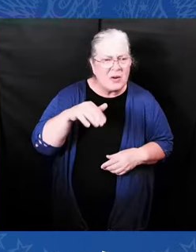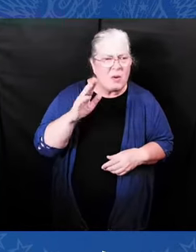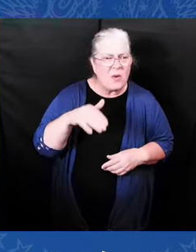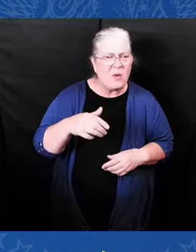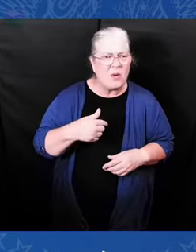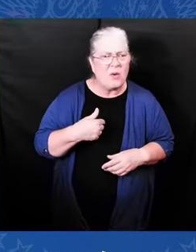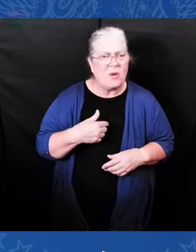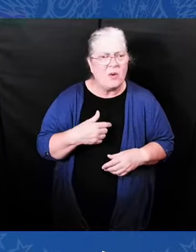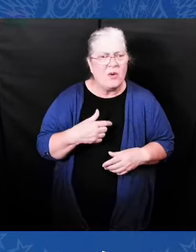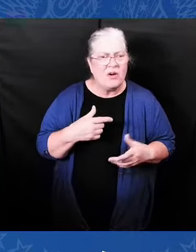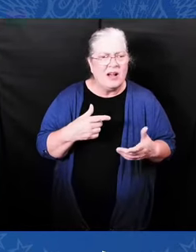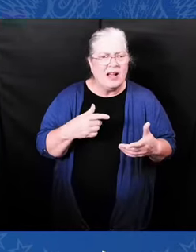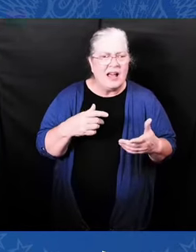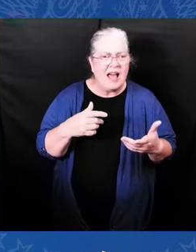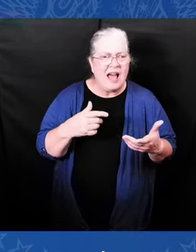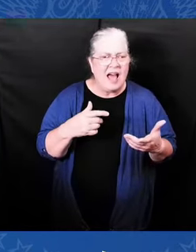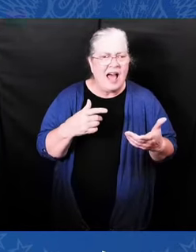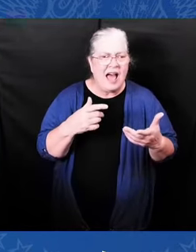economy.